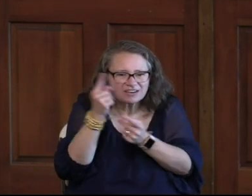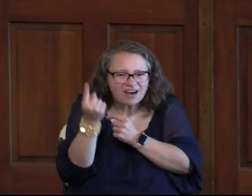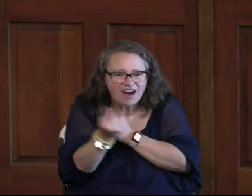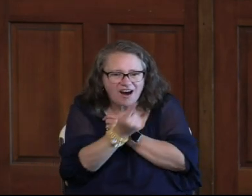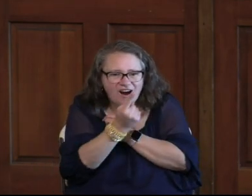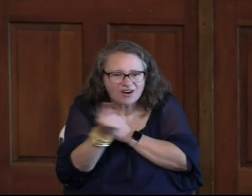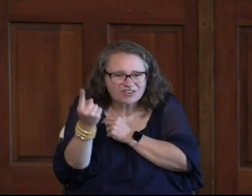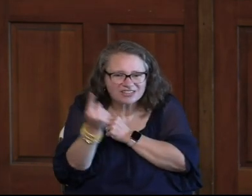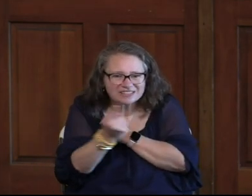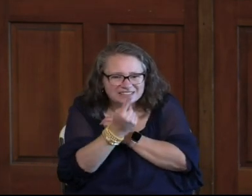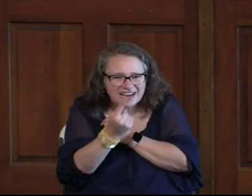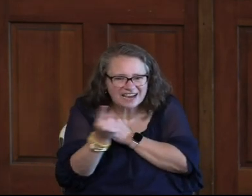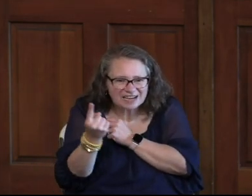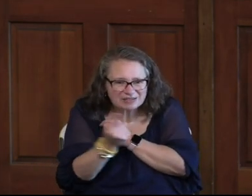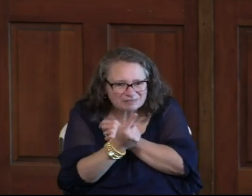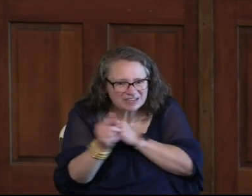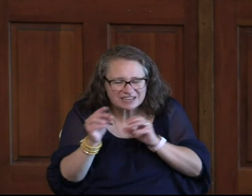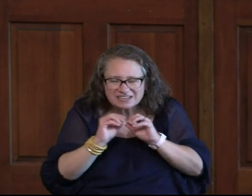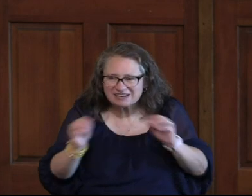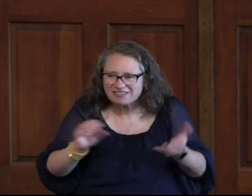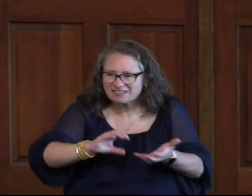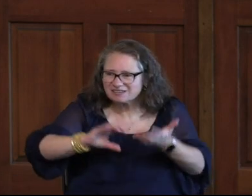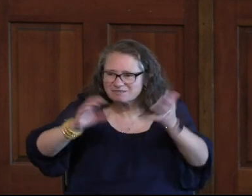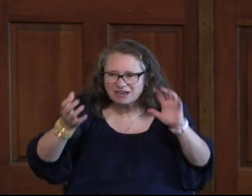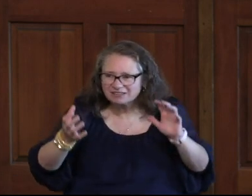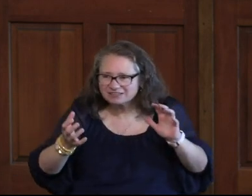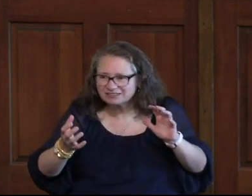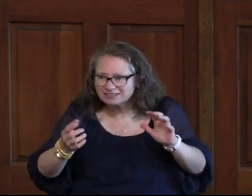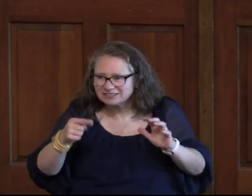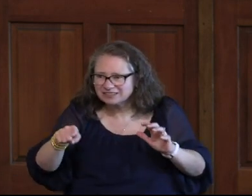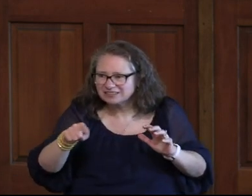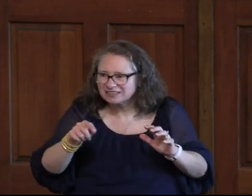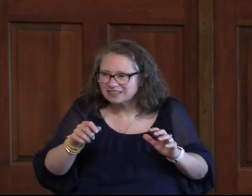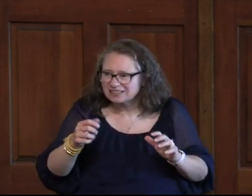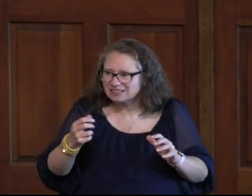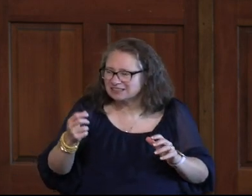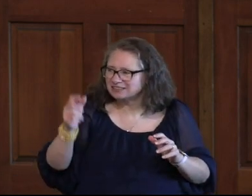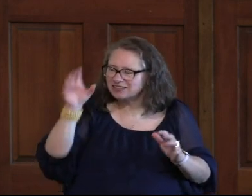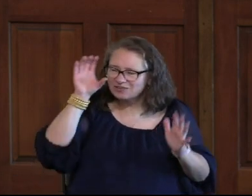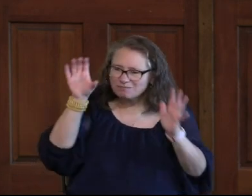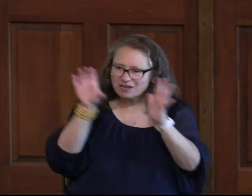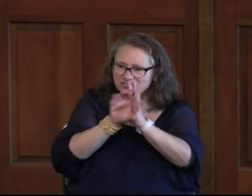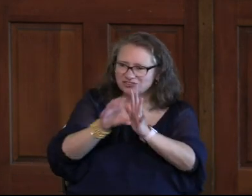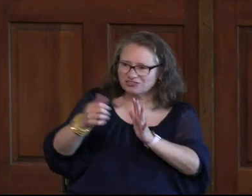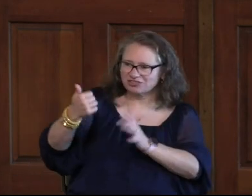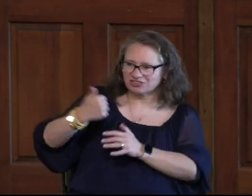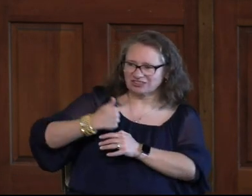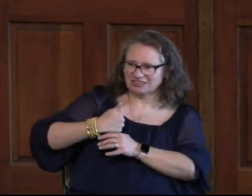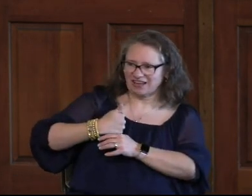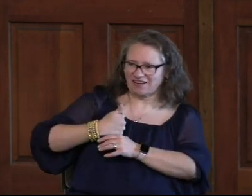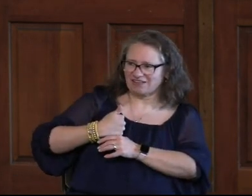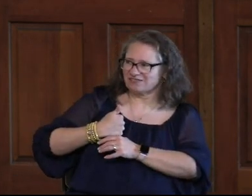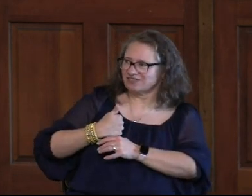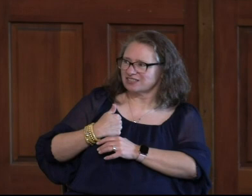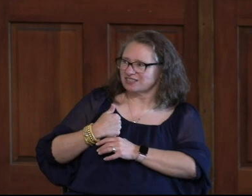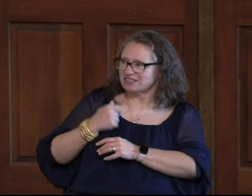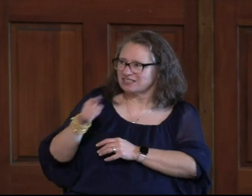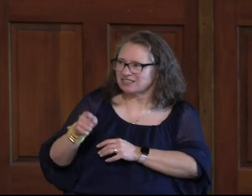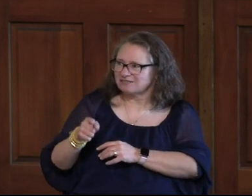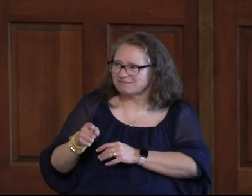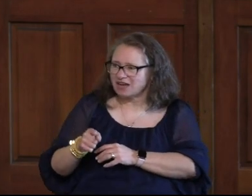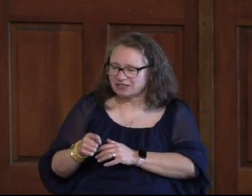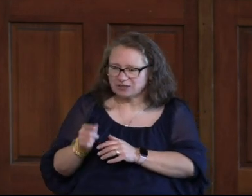The Time Nothing Is Ever Out Of Place She Takes Selfies Of Herself And She Is